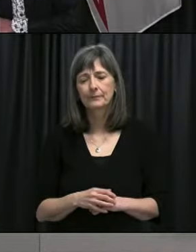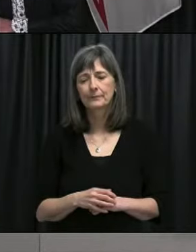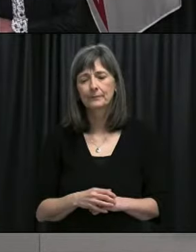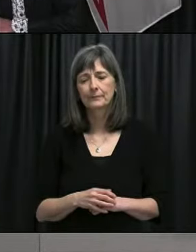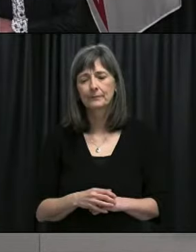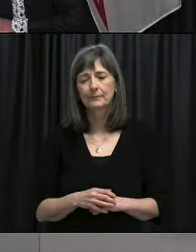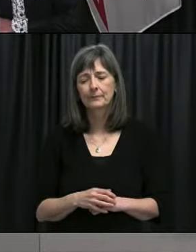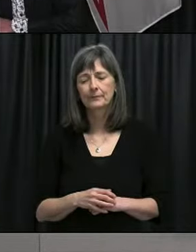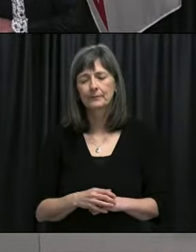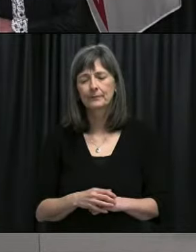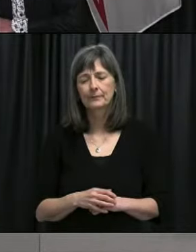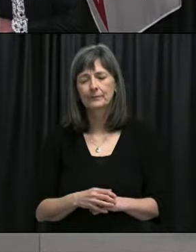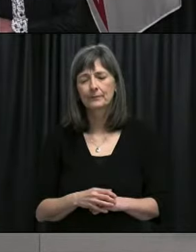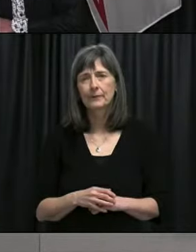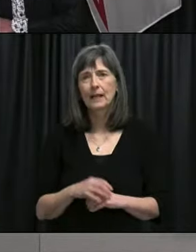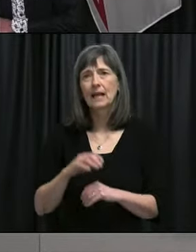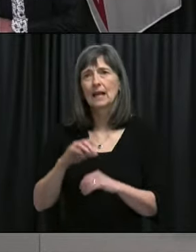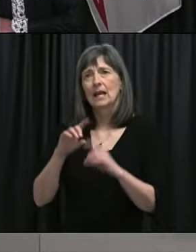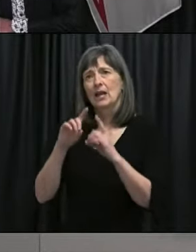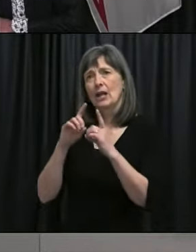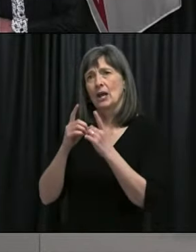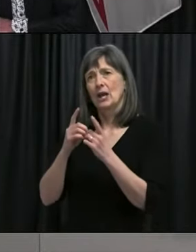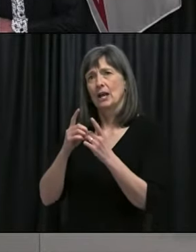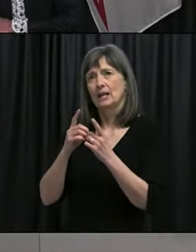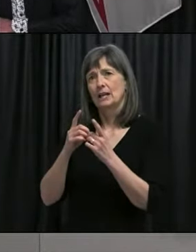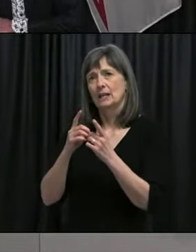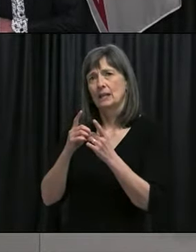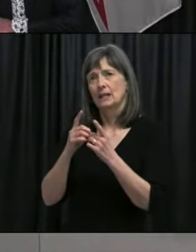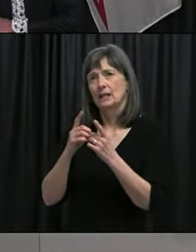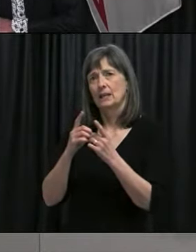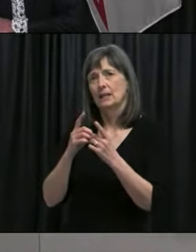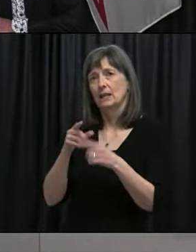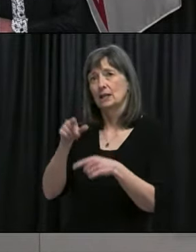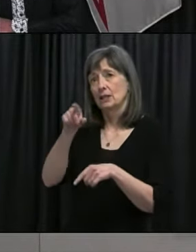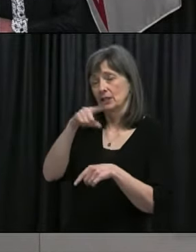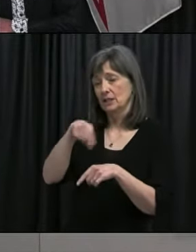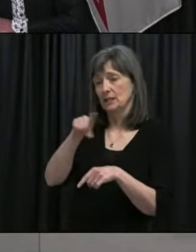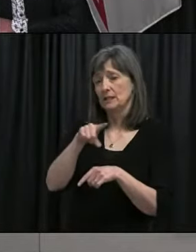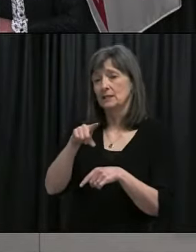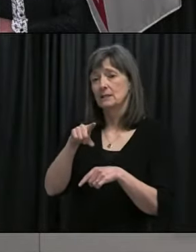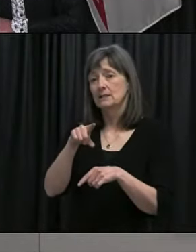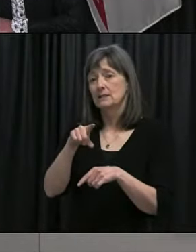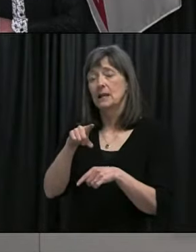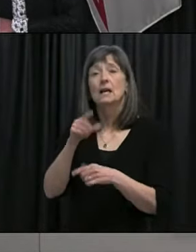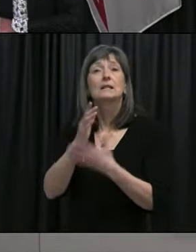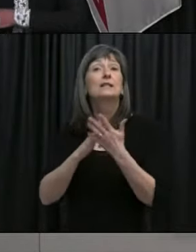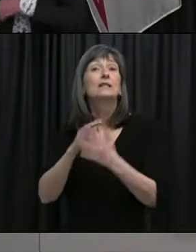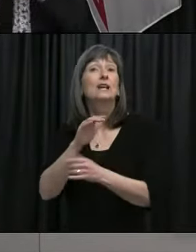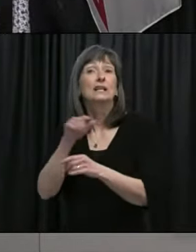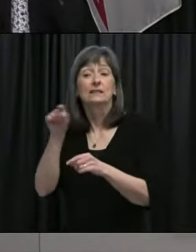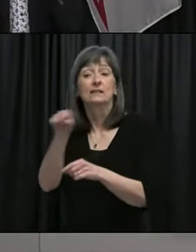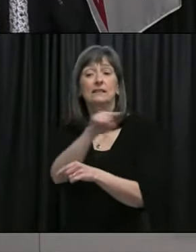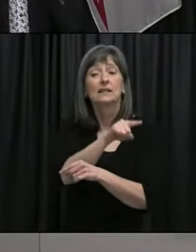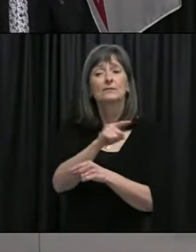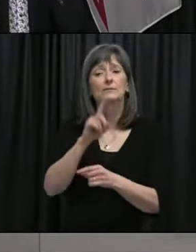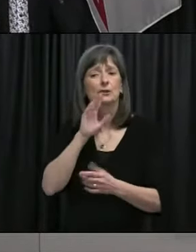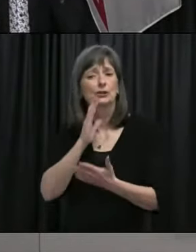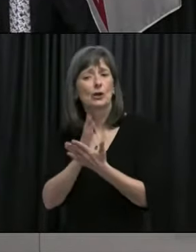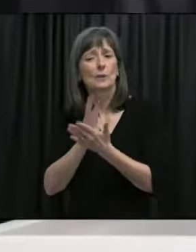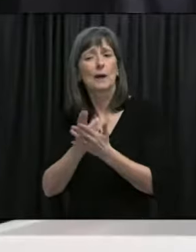authorities have noticed in terms of substance abuse, abuse and other mental issues since this time last year?